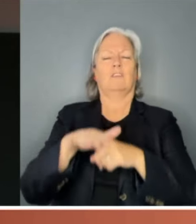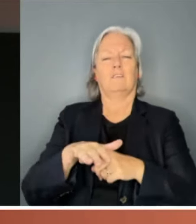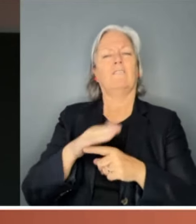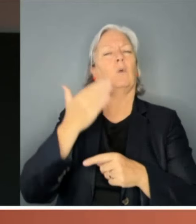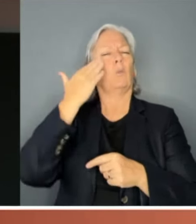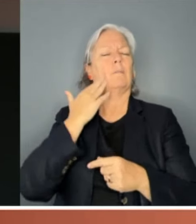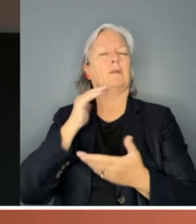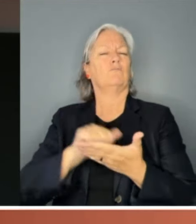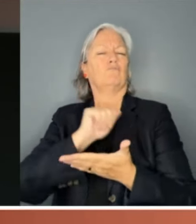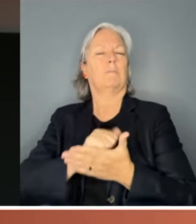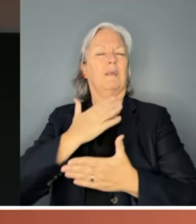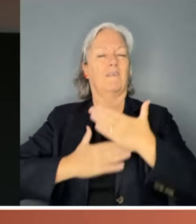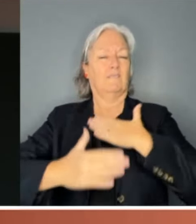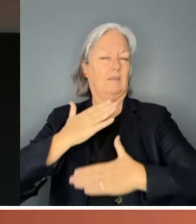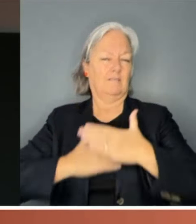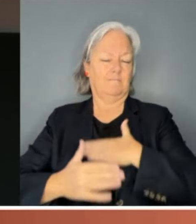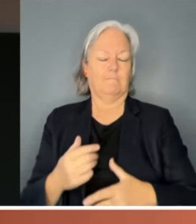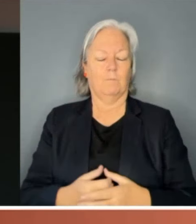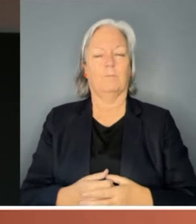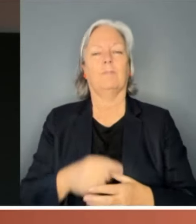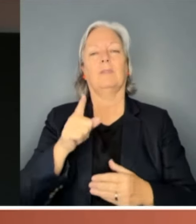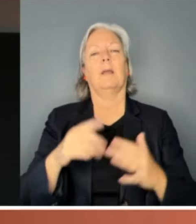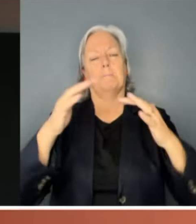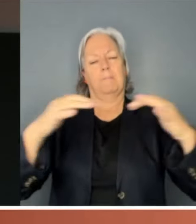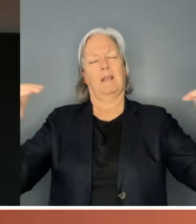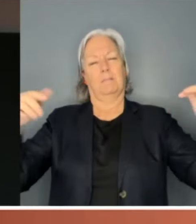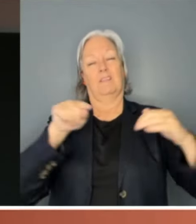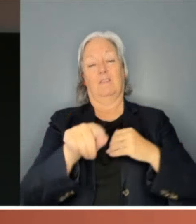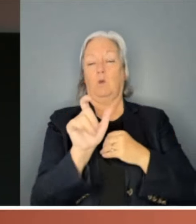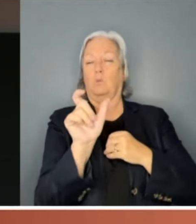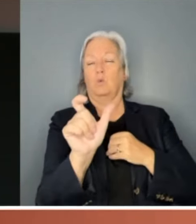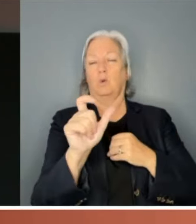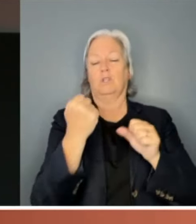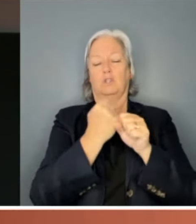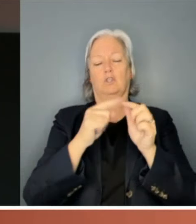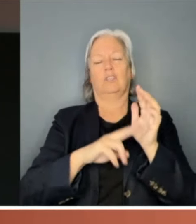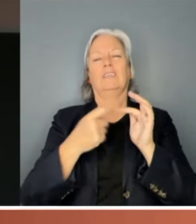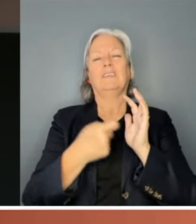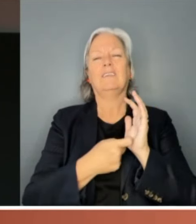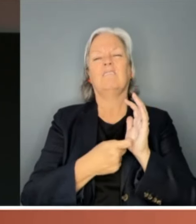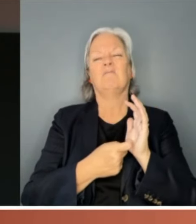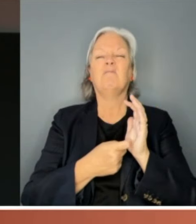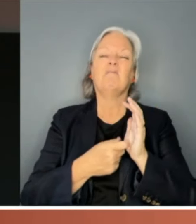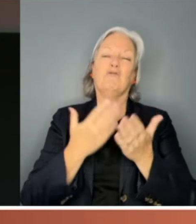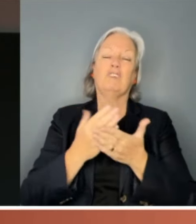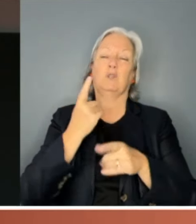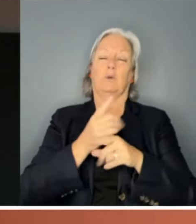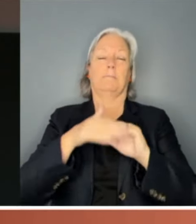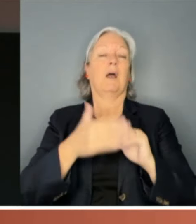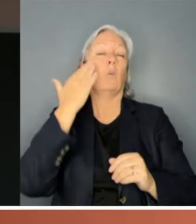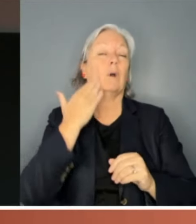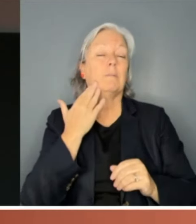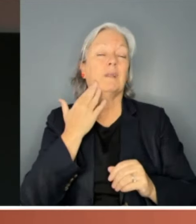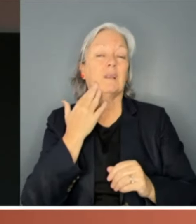In Parliament, the word gender is invariably used to refer to women. As Johnson puts it,